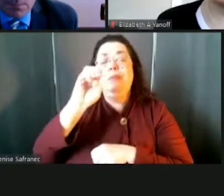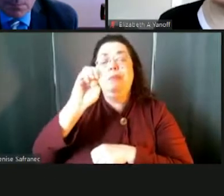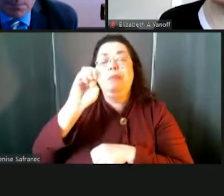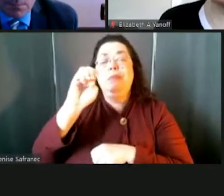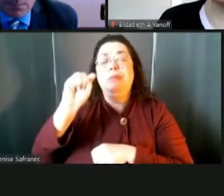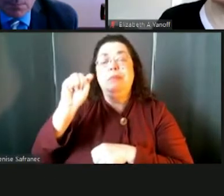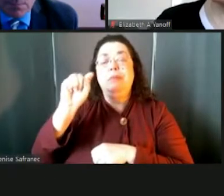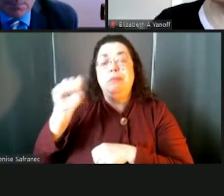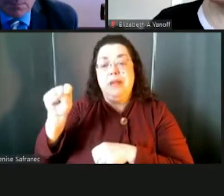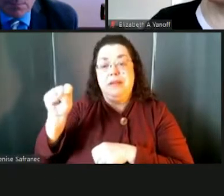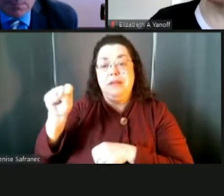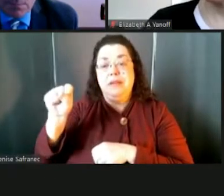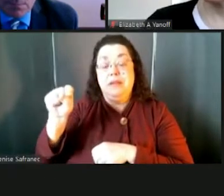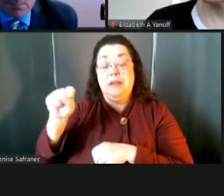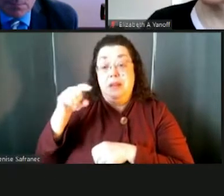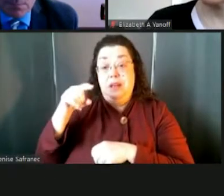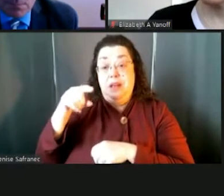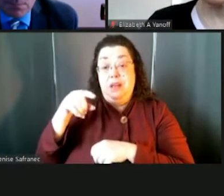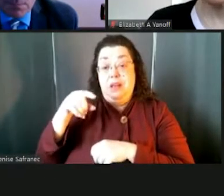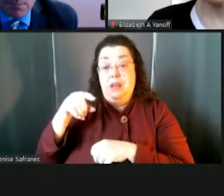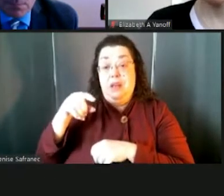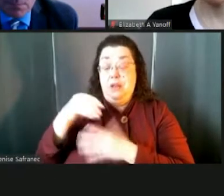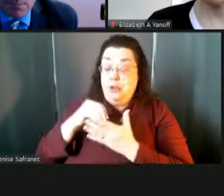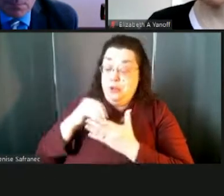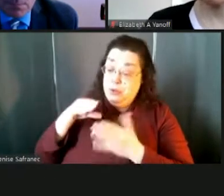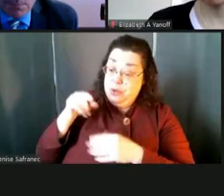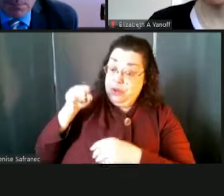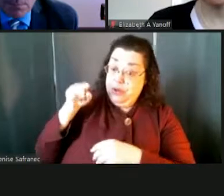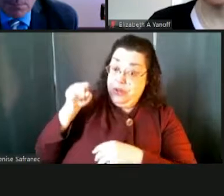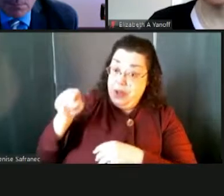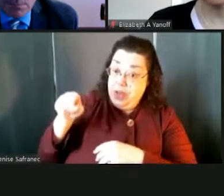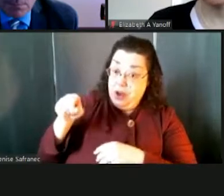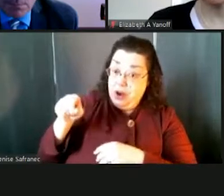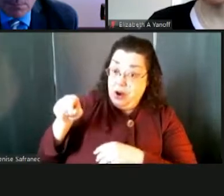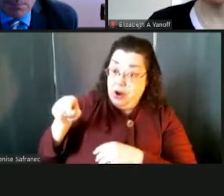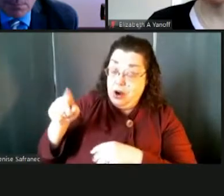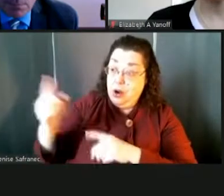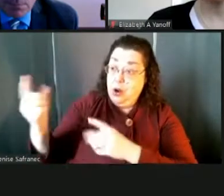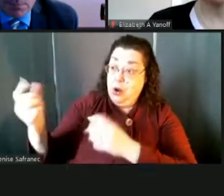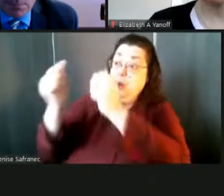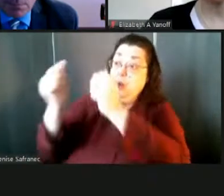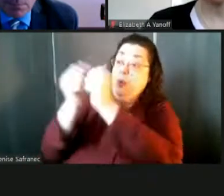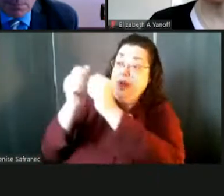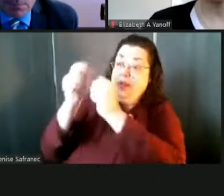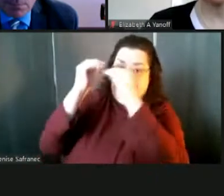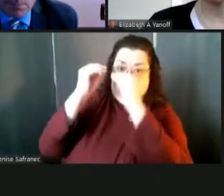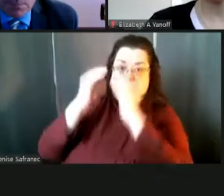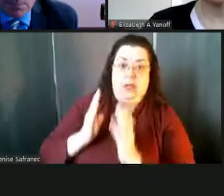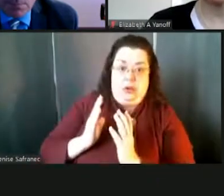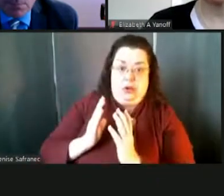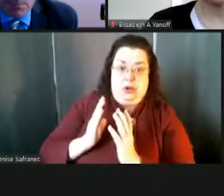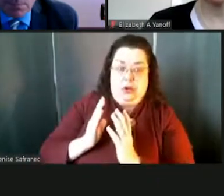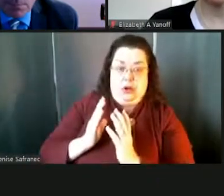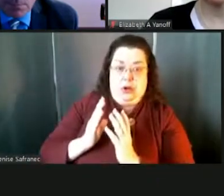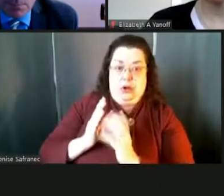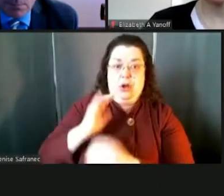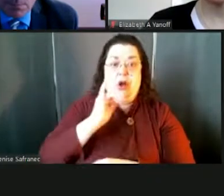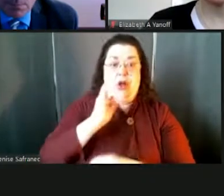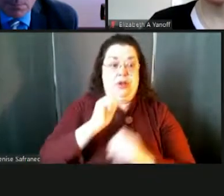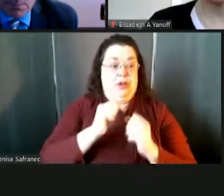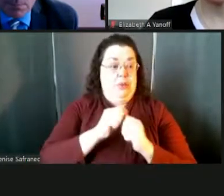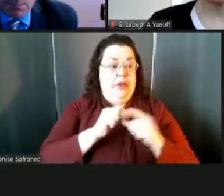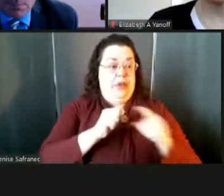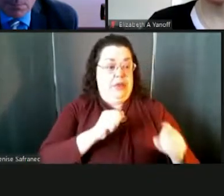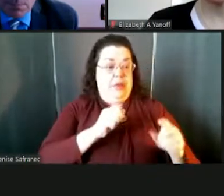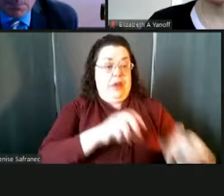And then the kids that are there are in person, but sharing the attention of the teacher with students who are also home. So for a